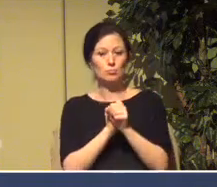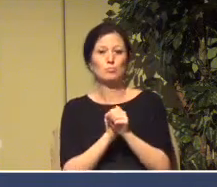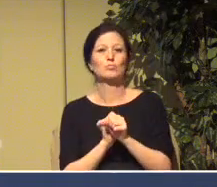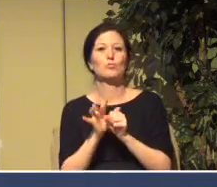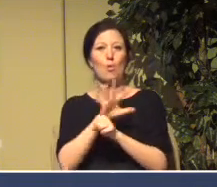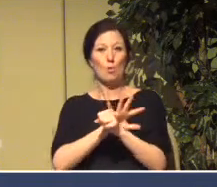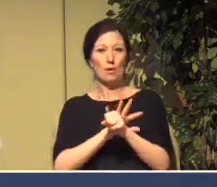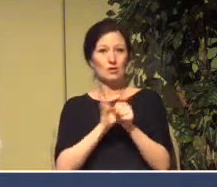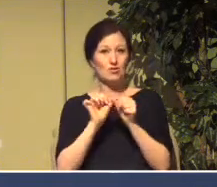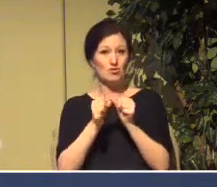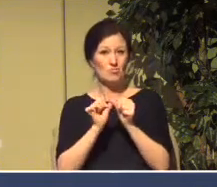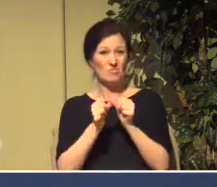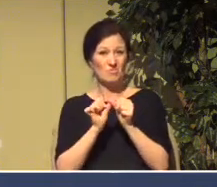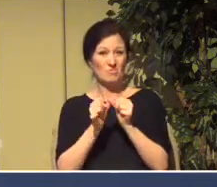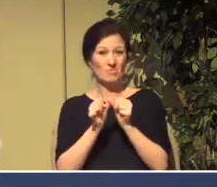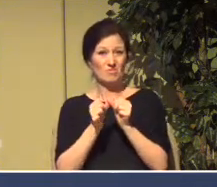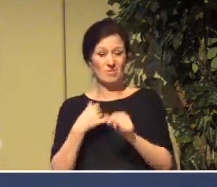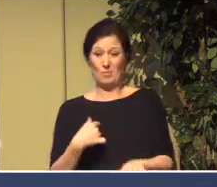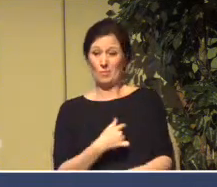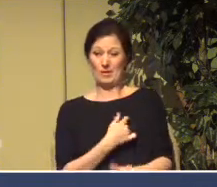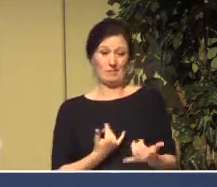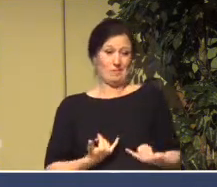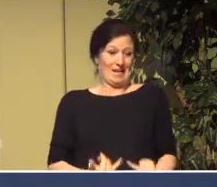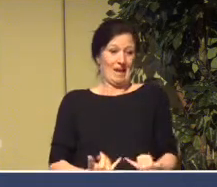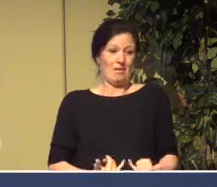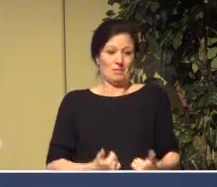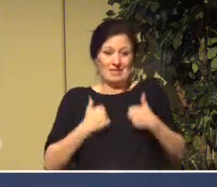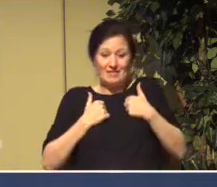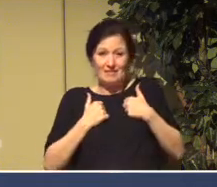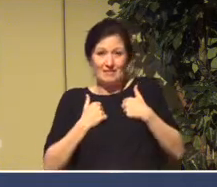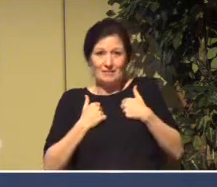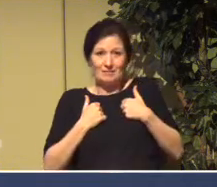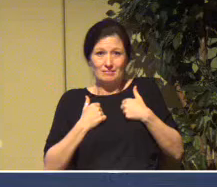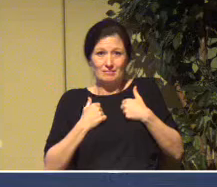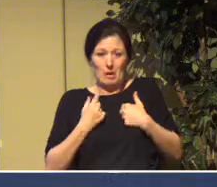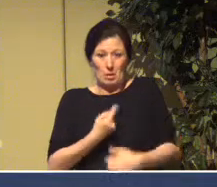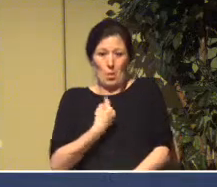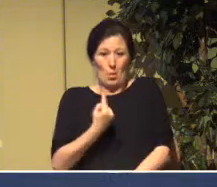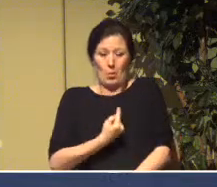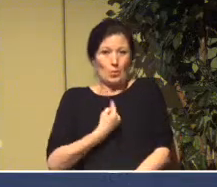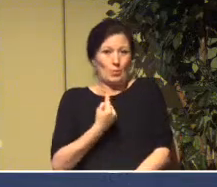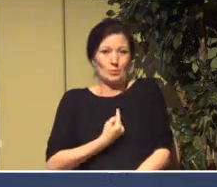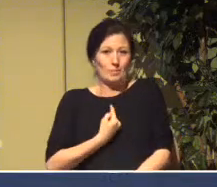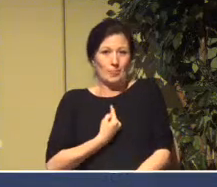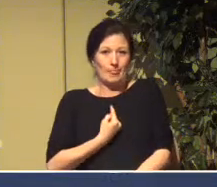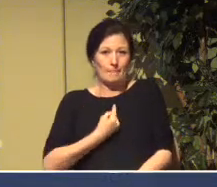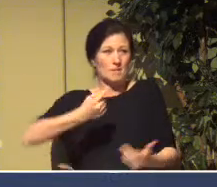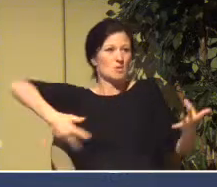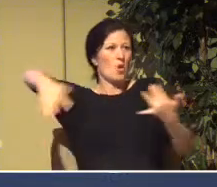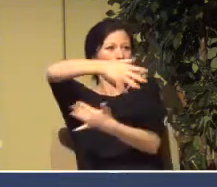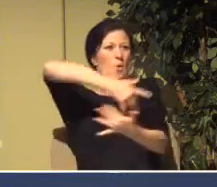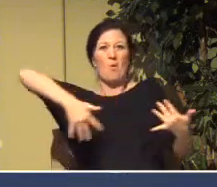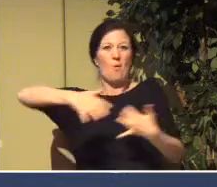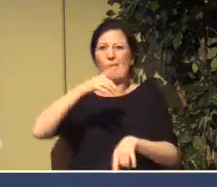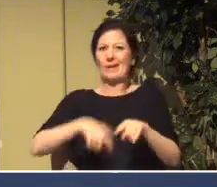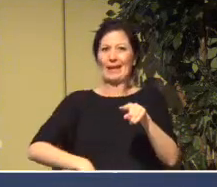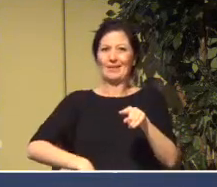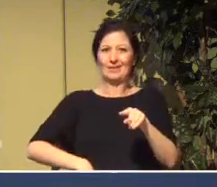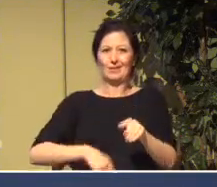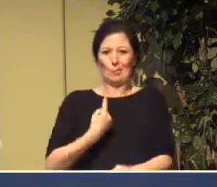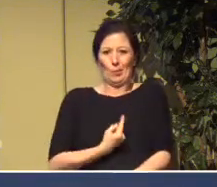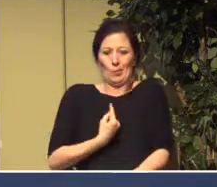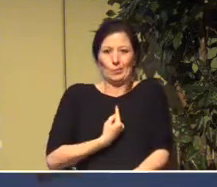we live in a form of exile, with isolation and social distancing and so on.